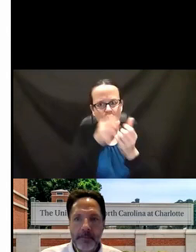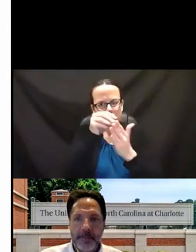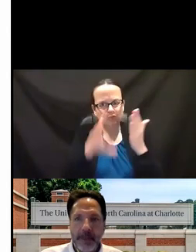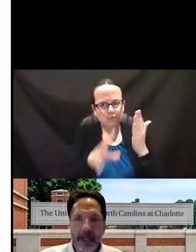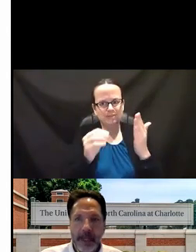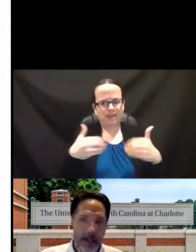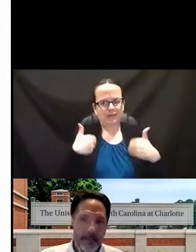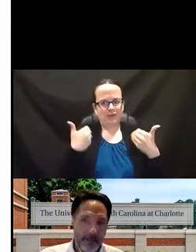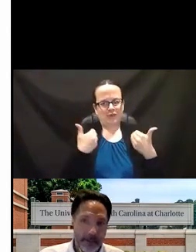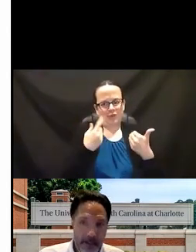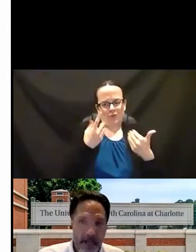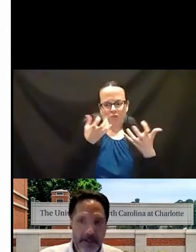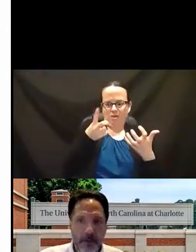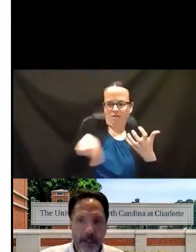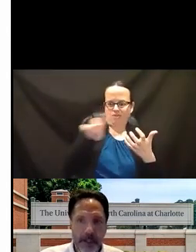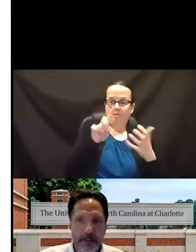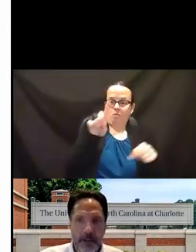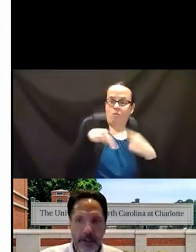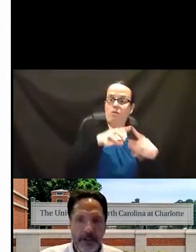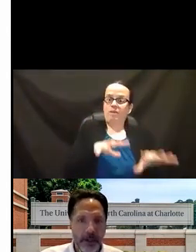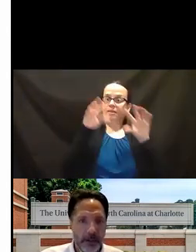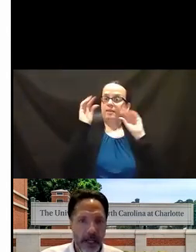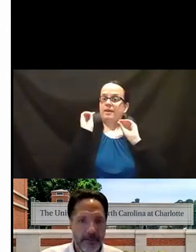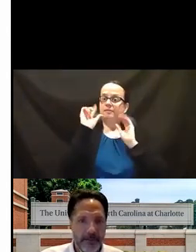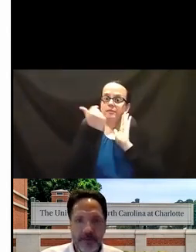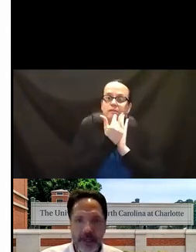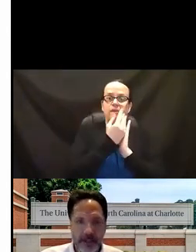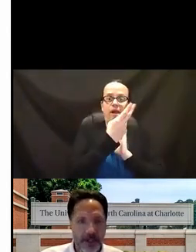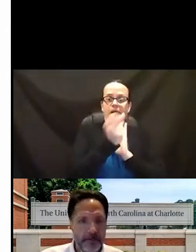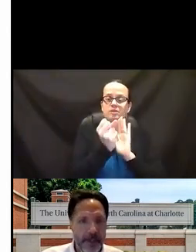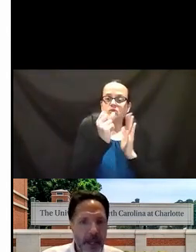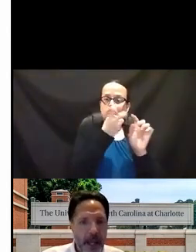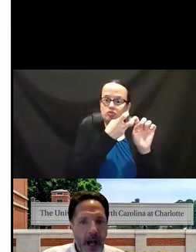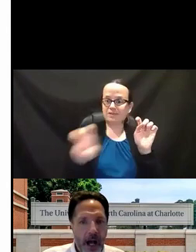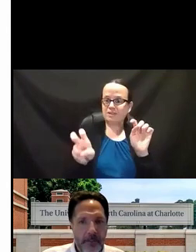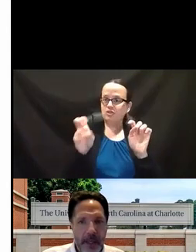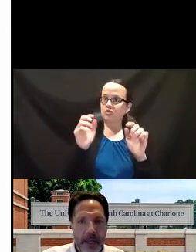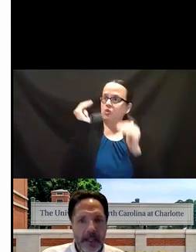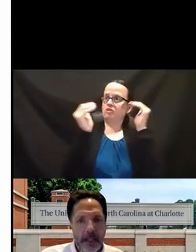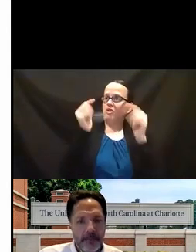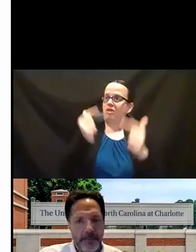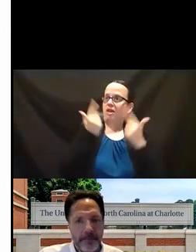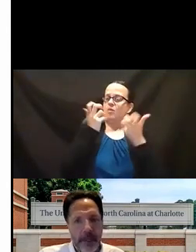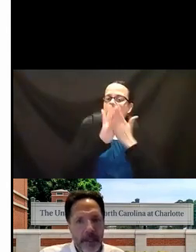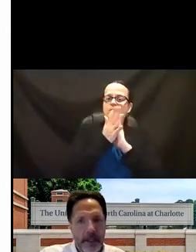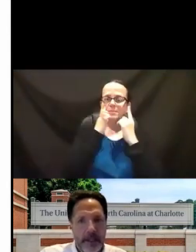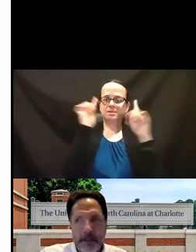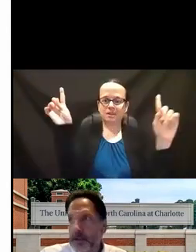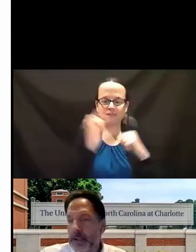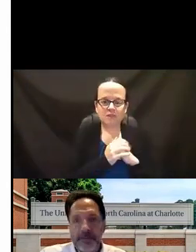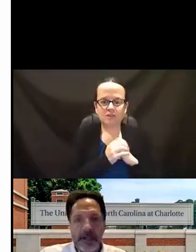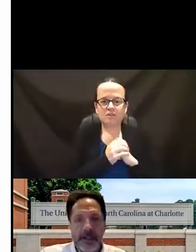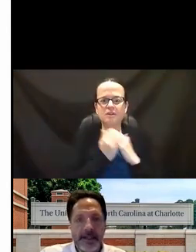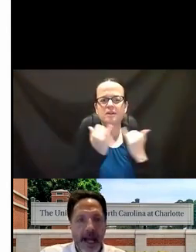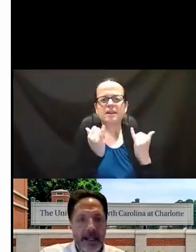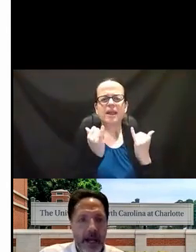they leave high school and go into adult life as they transition. And if I can